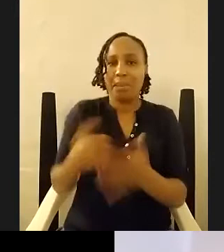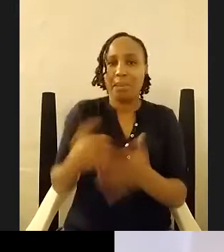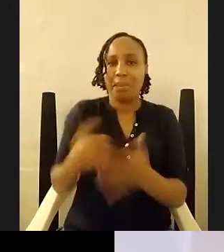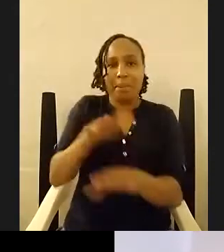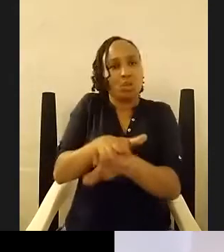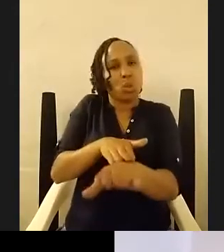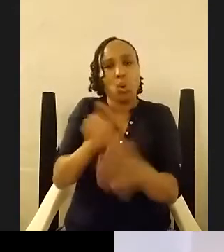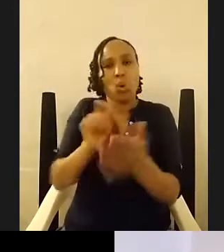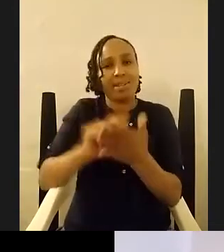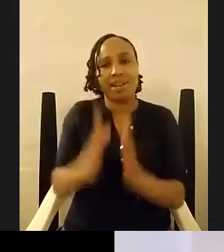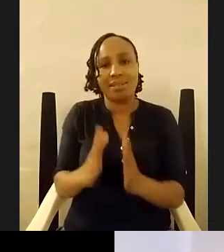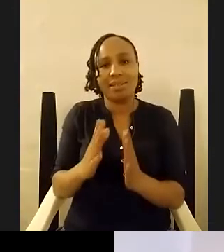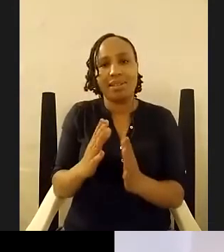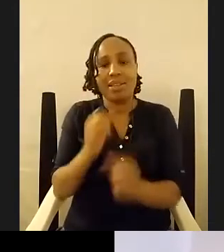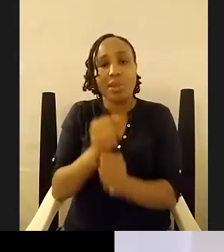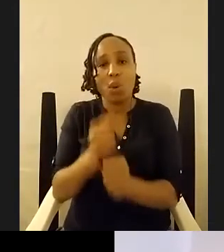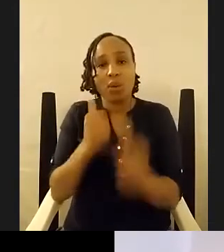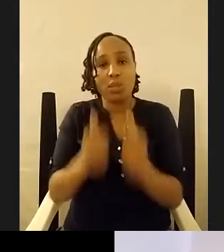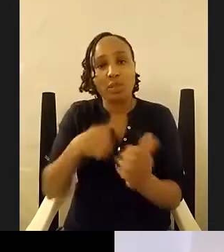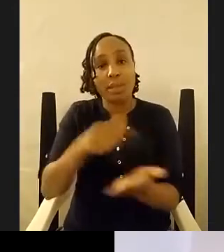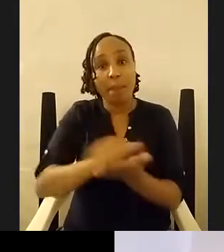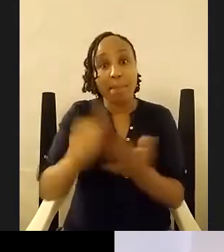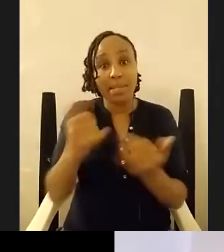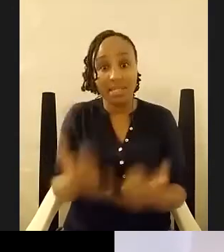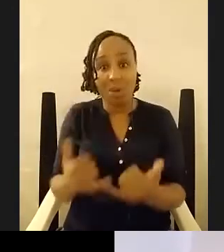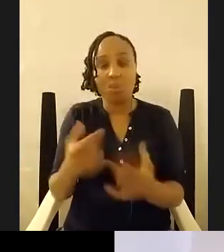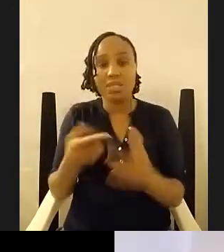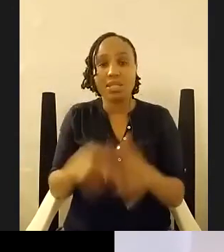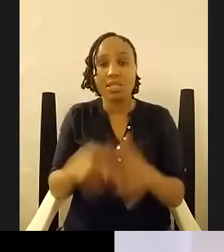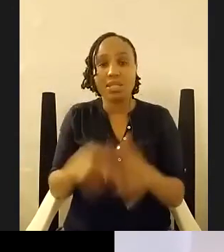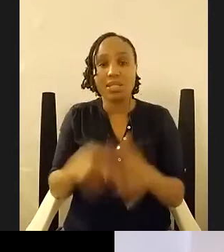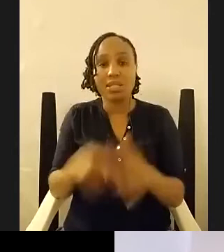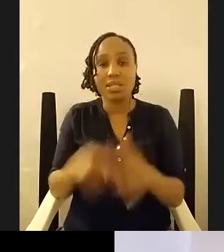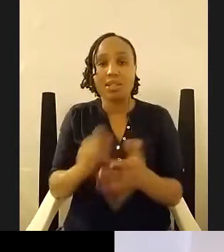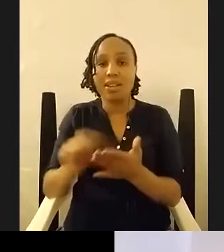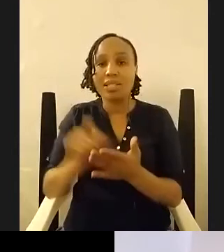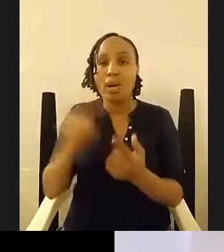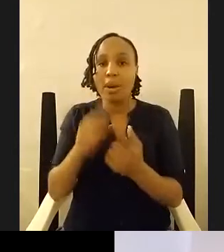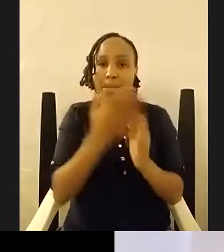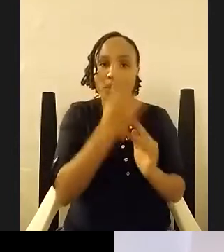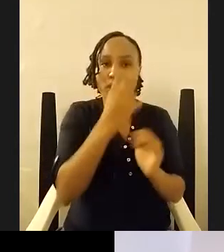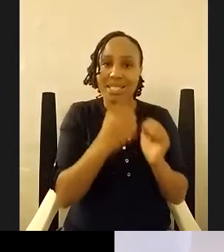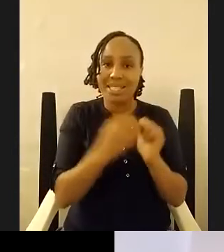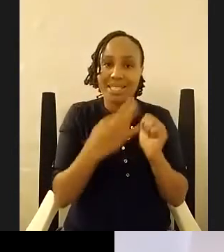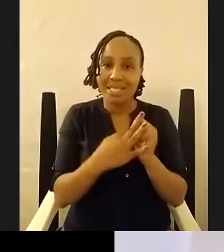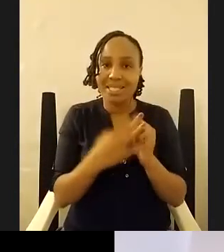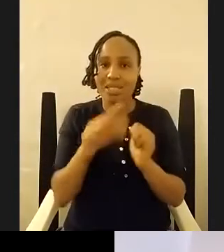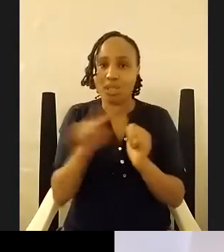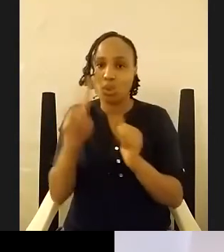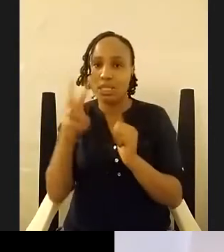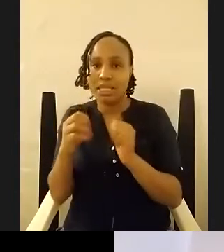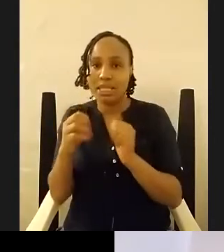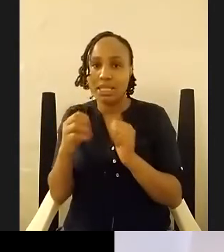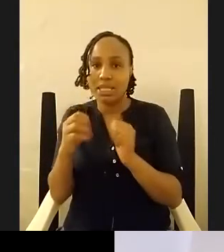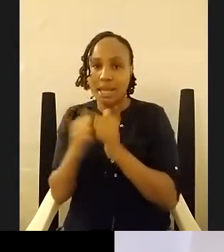i'm publishing now was written in between 2018 and 2019 and the work that i'm working on now is like